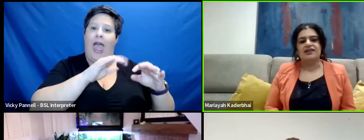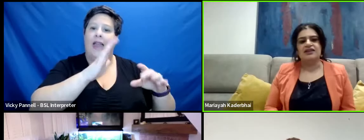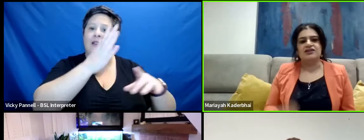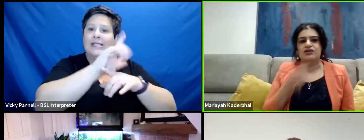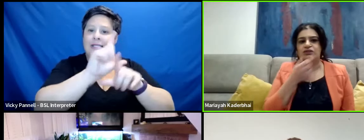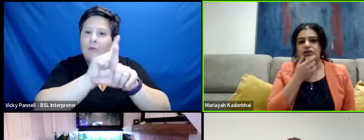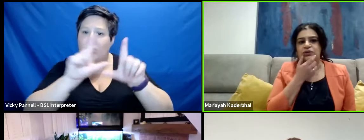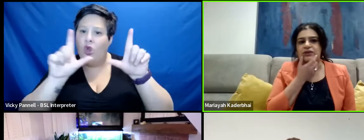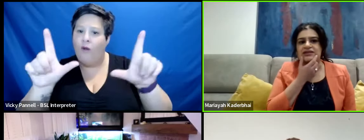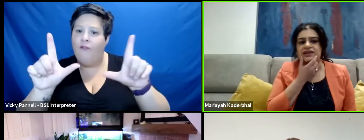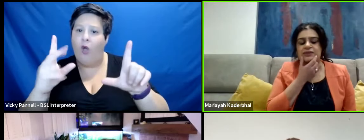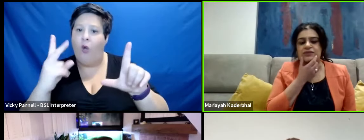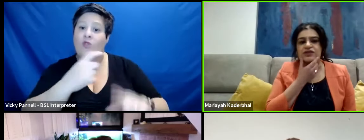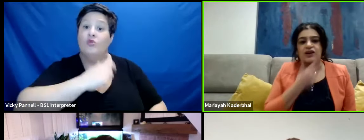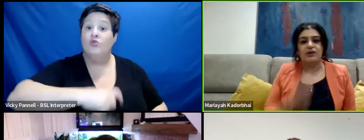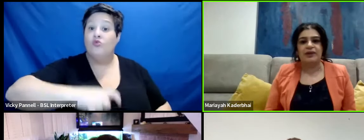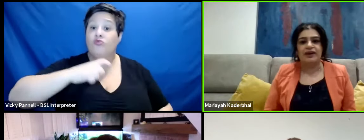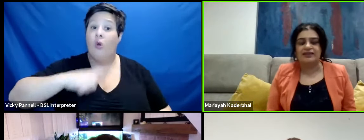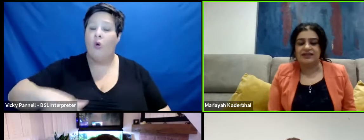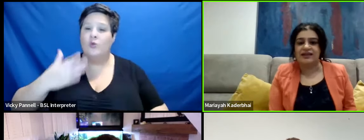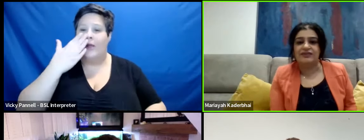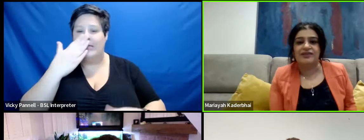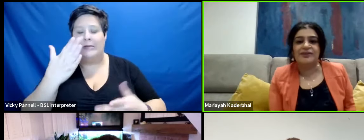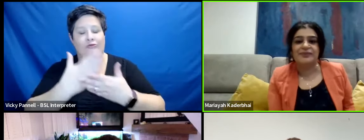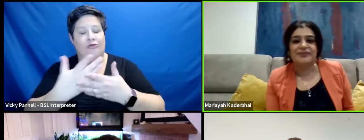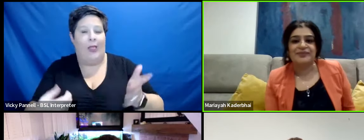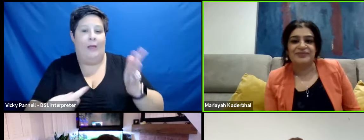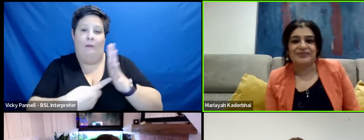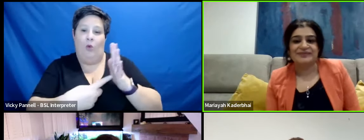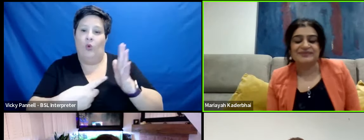in these two roles where it seems so imperative.